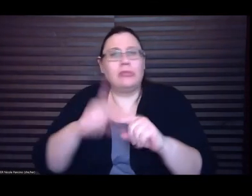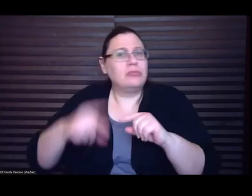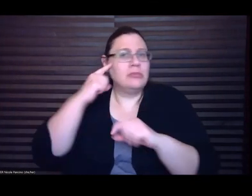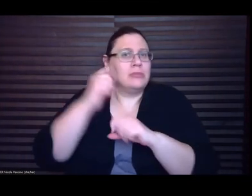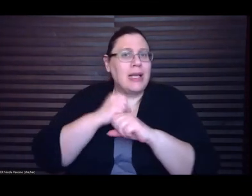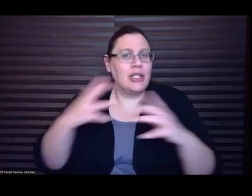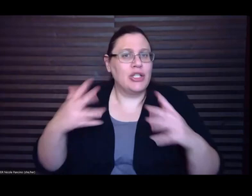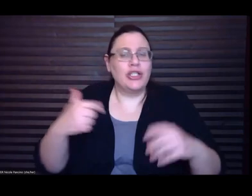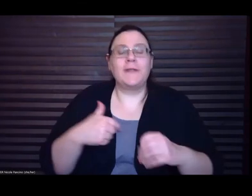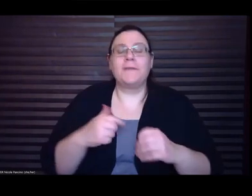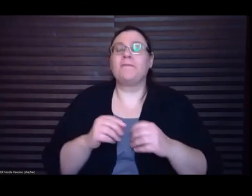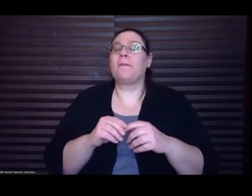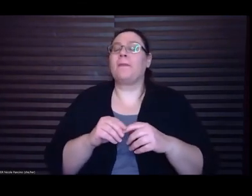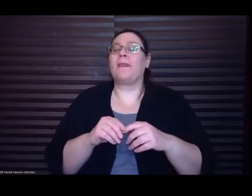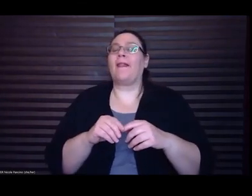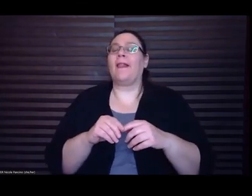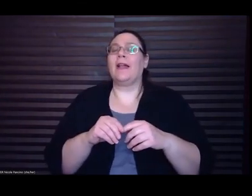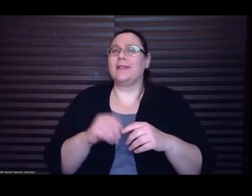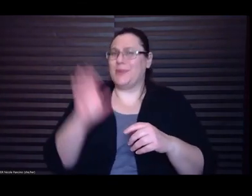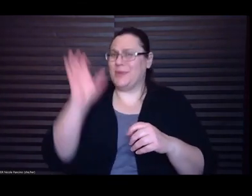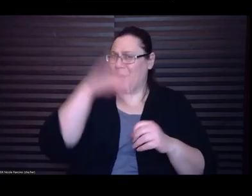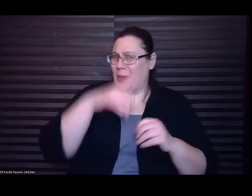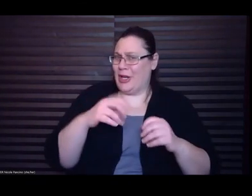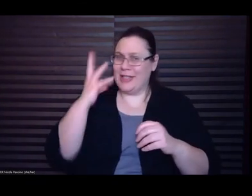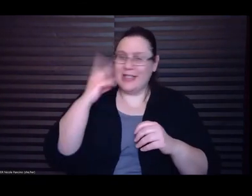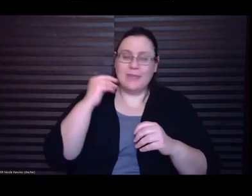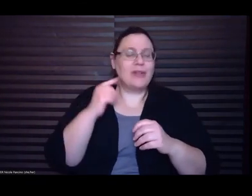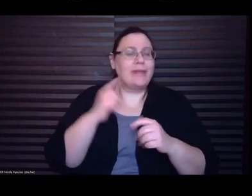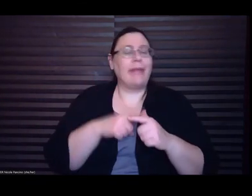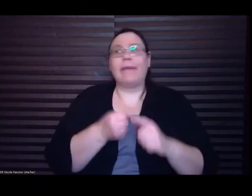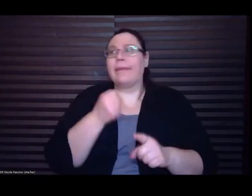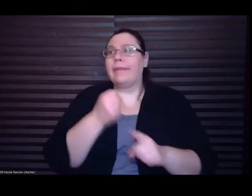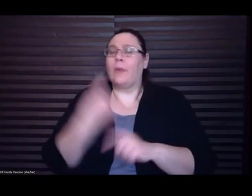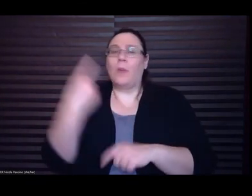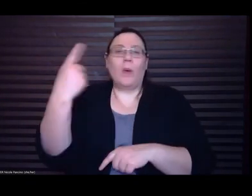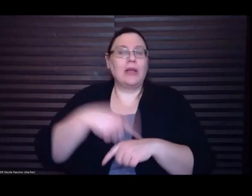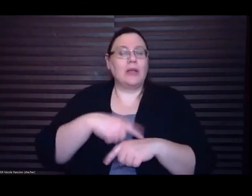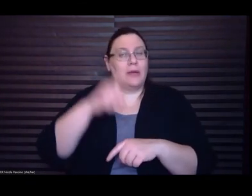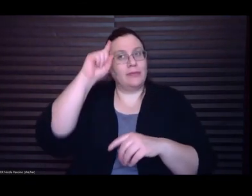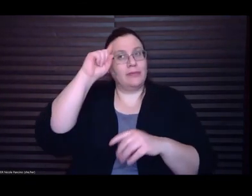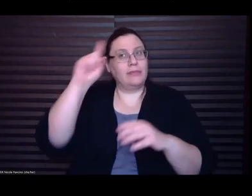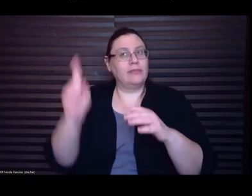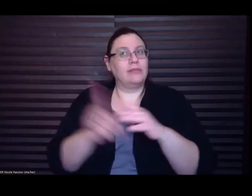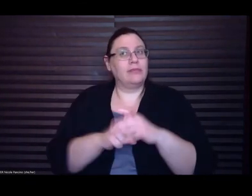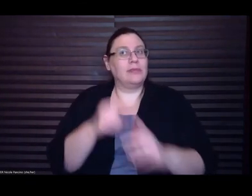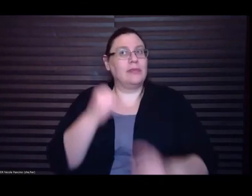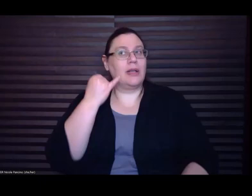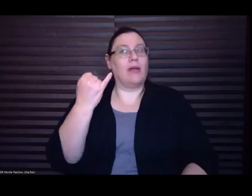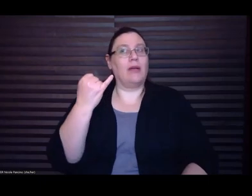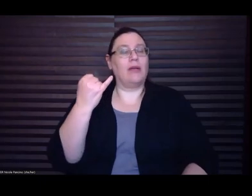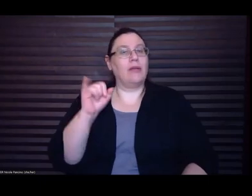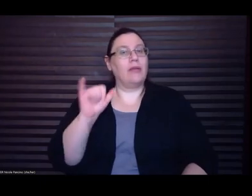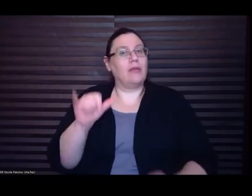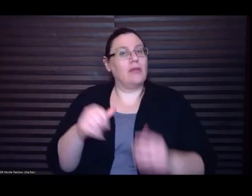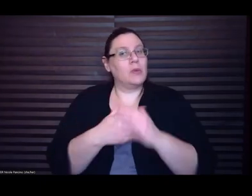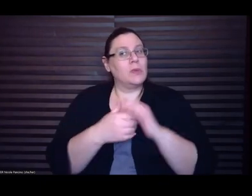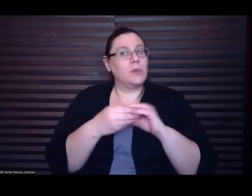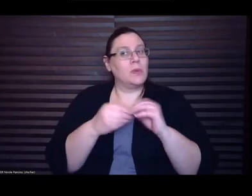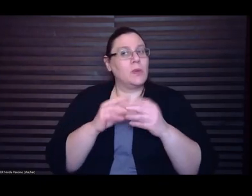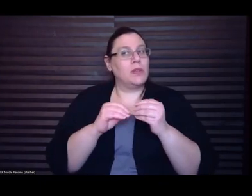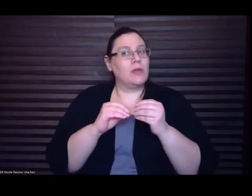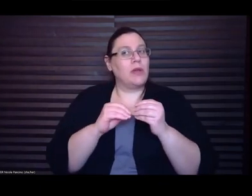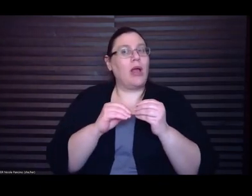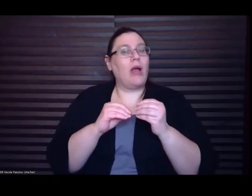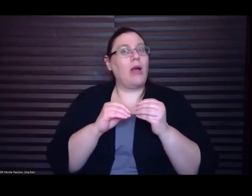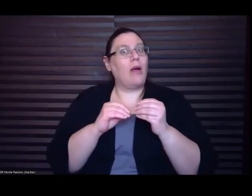point I remember like having an idea for a new story and I was like oh I do have ideas past this book that